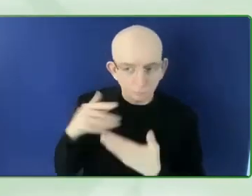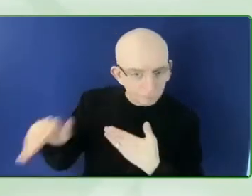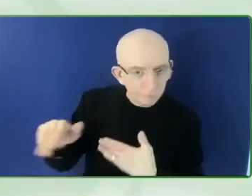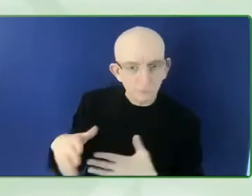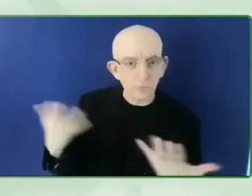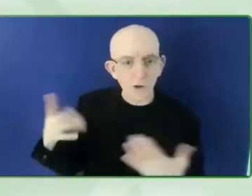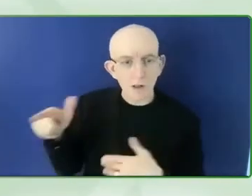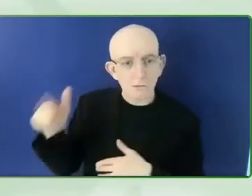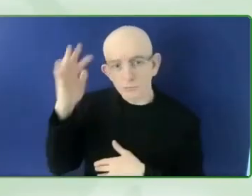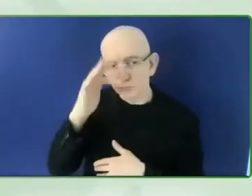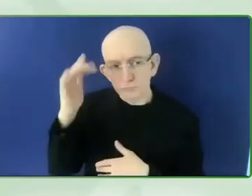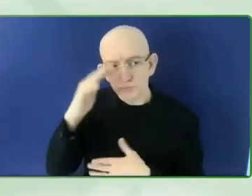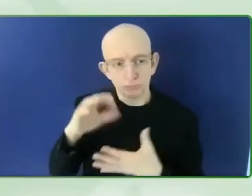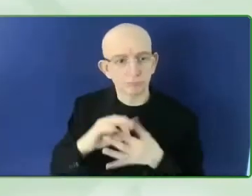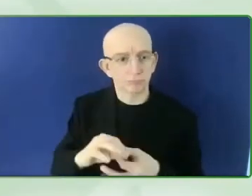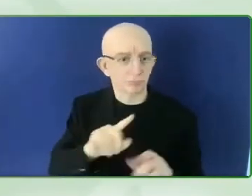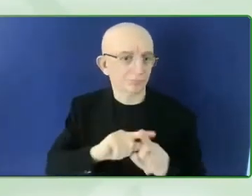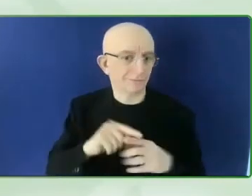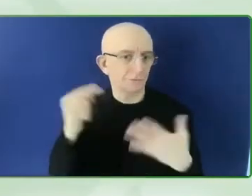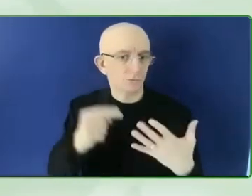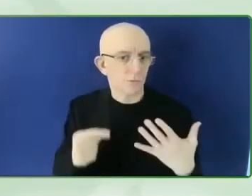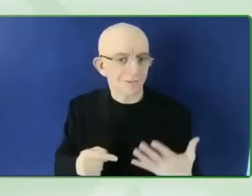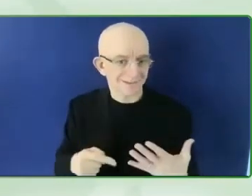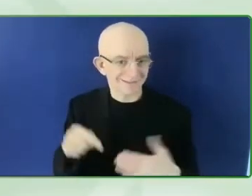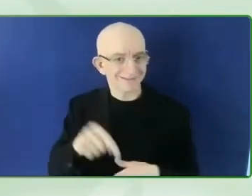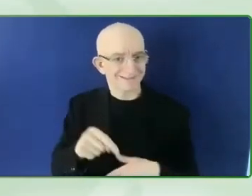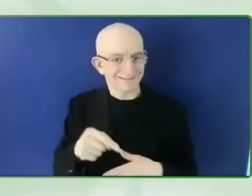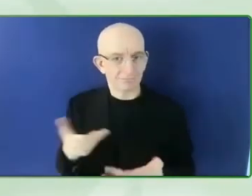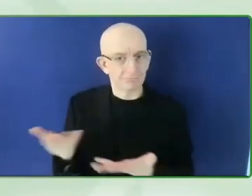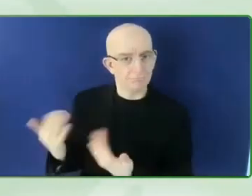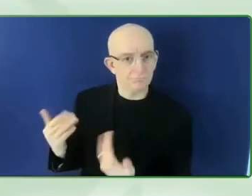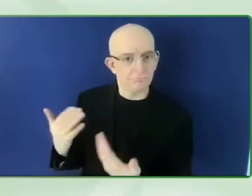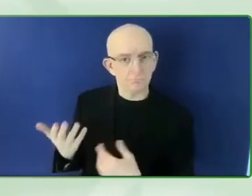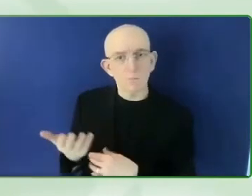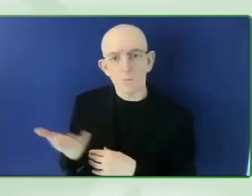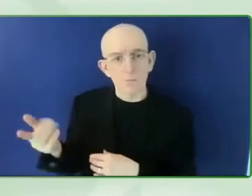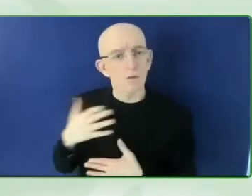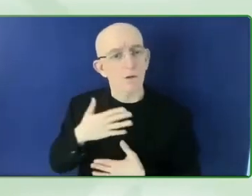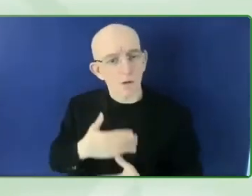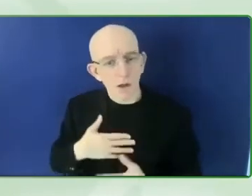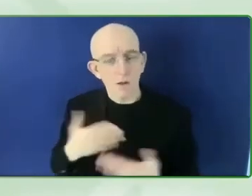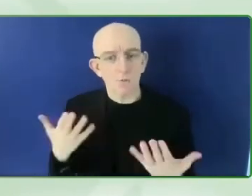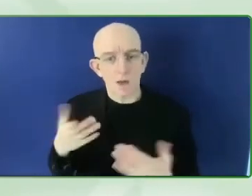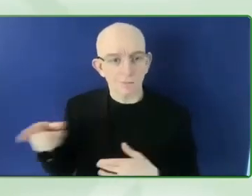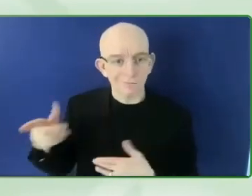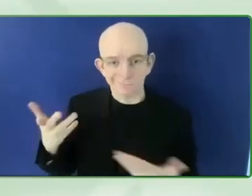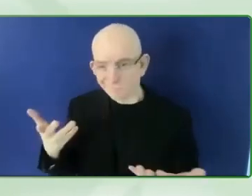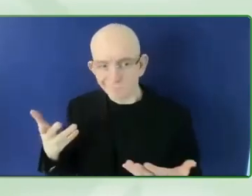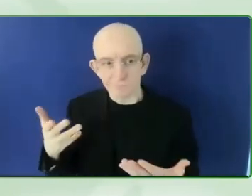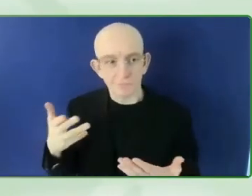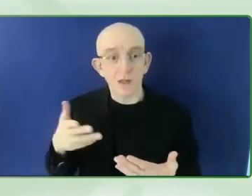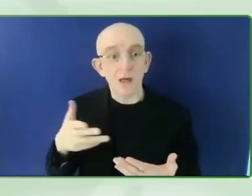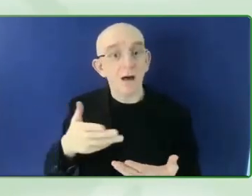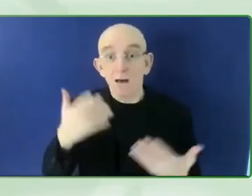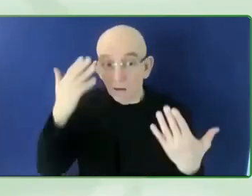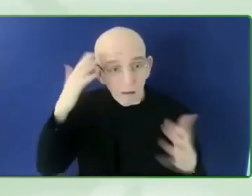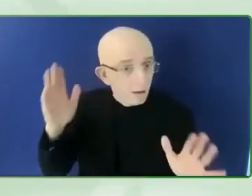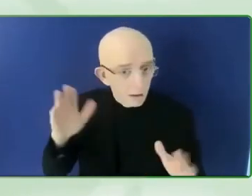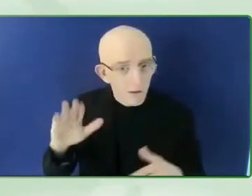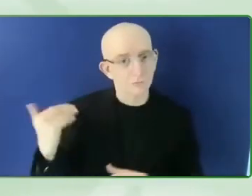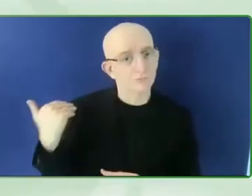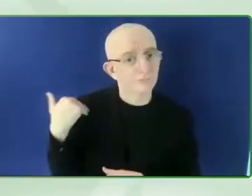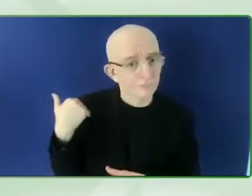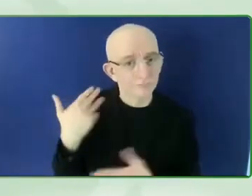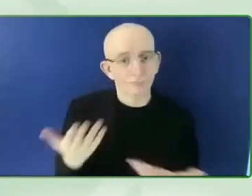people out there already doing great work on this, please let us know about it, you know, it's so important that good work gets the recognition